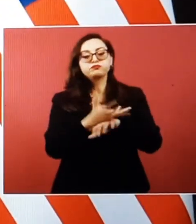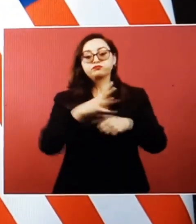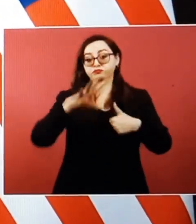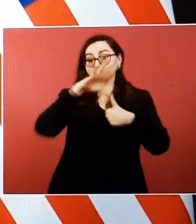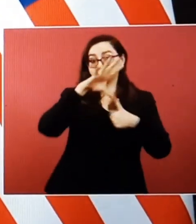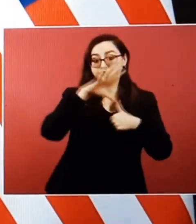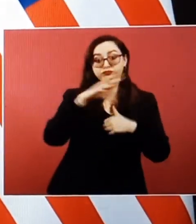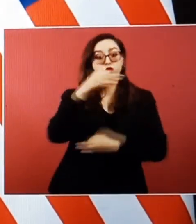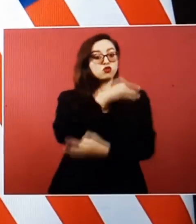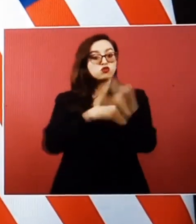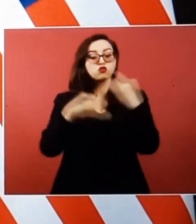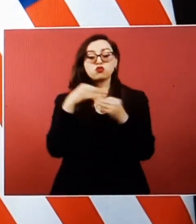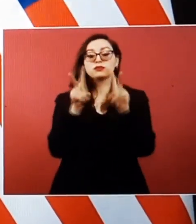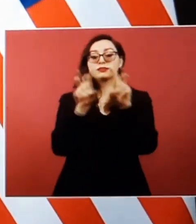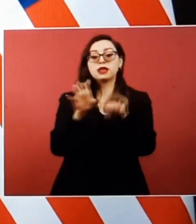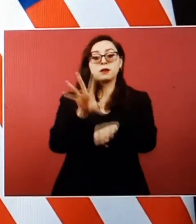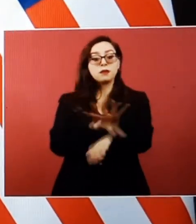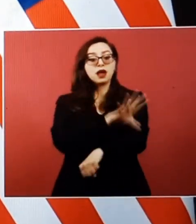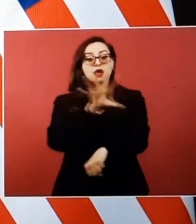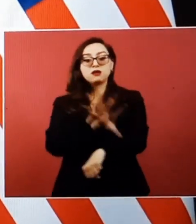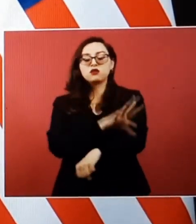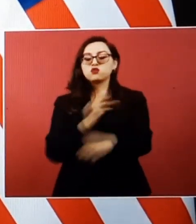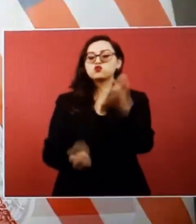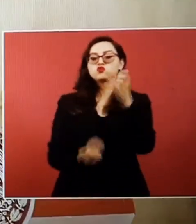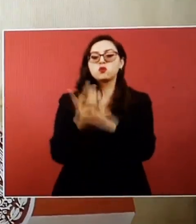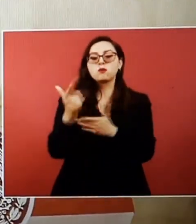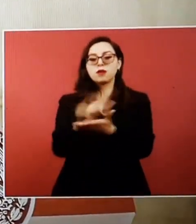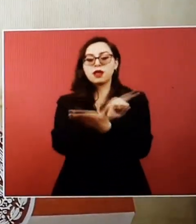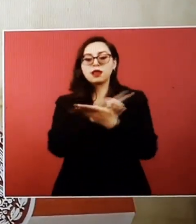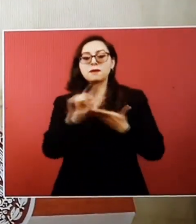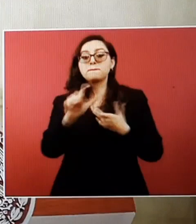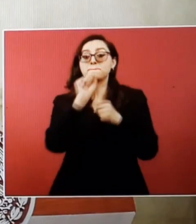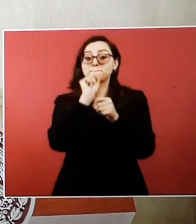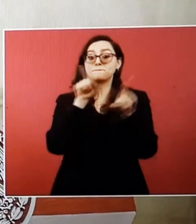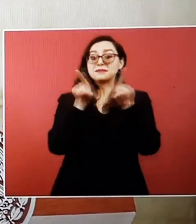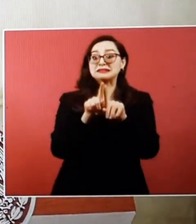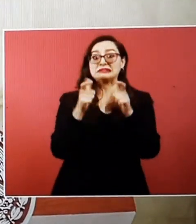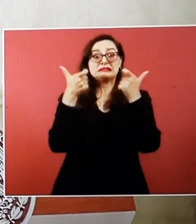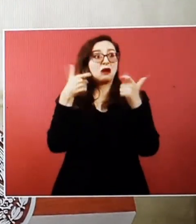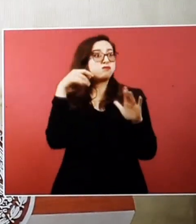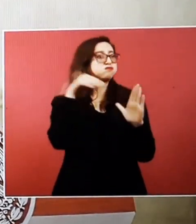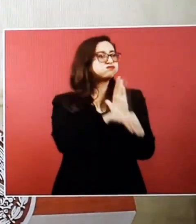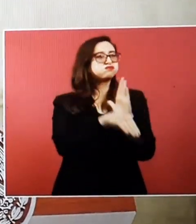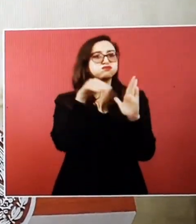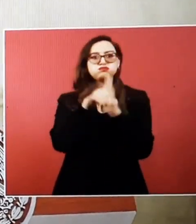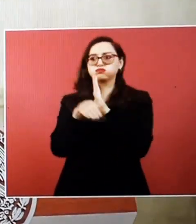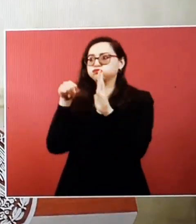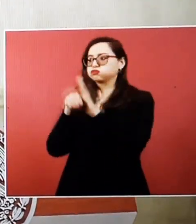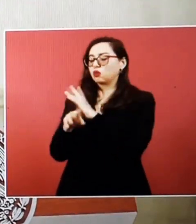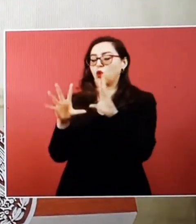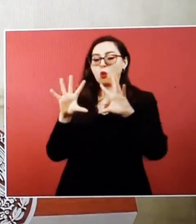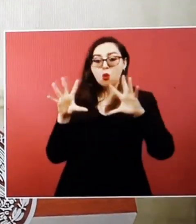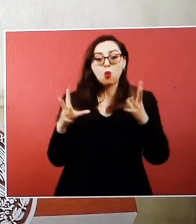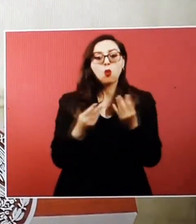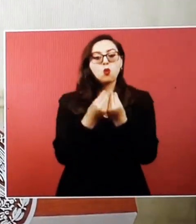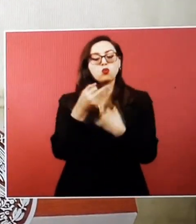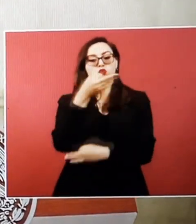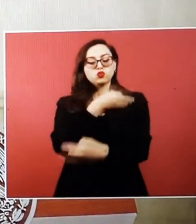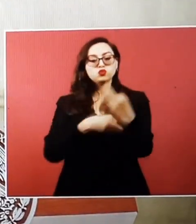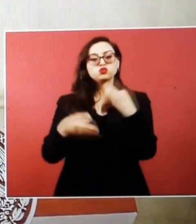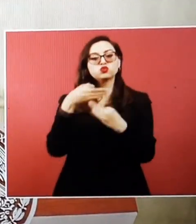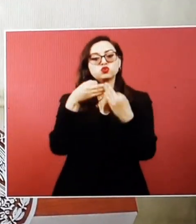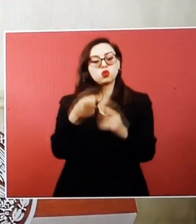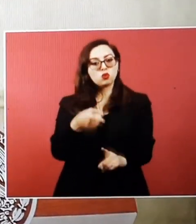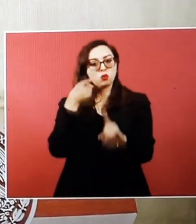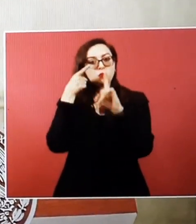means working together to promote zero emissions vehicles, to build charging stations for electric vehicles that